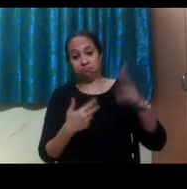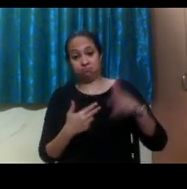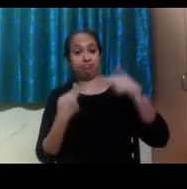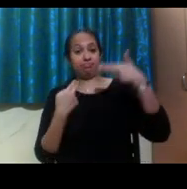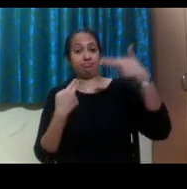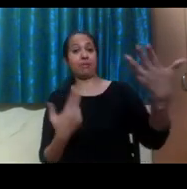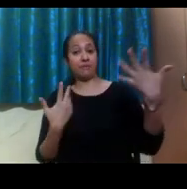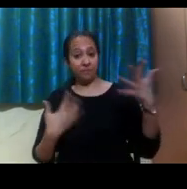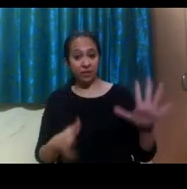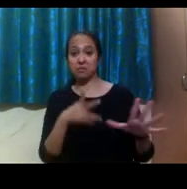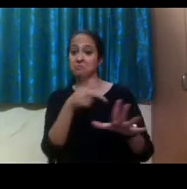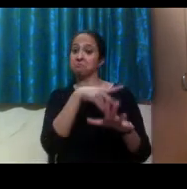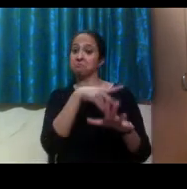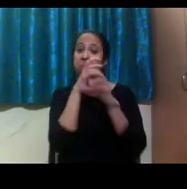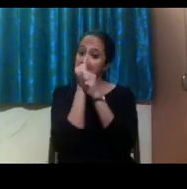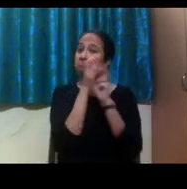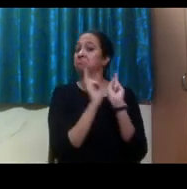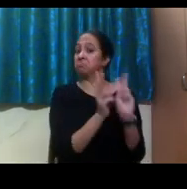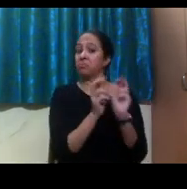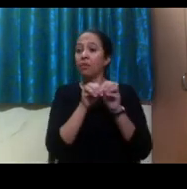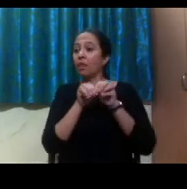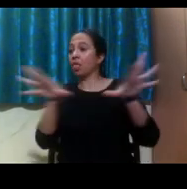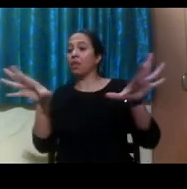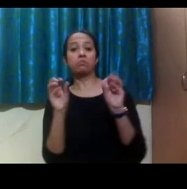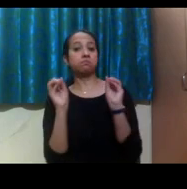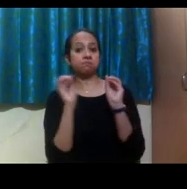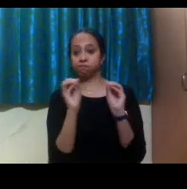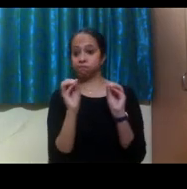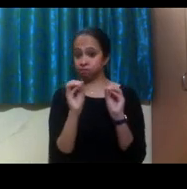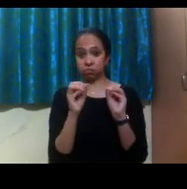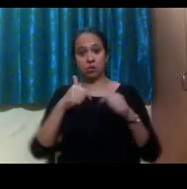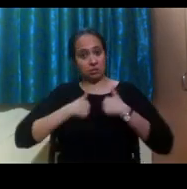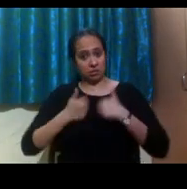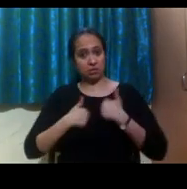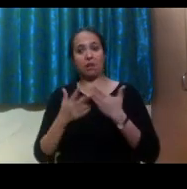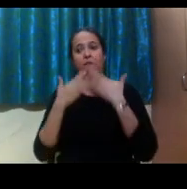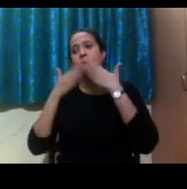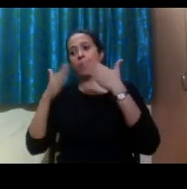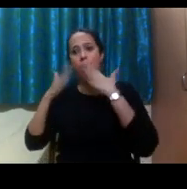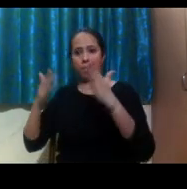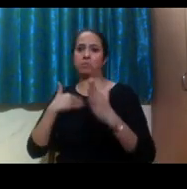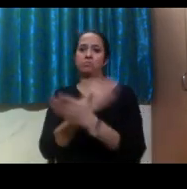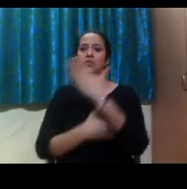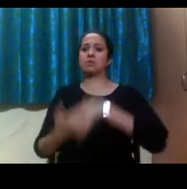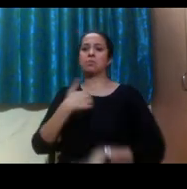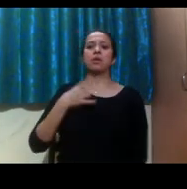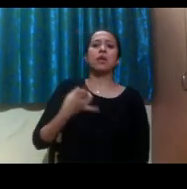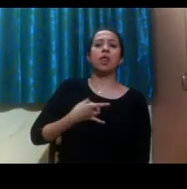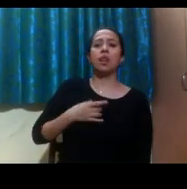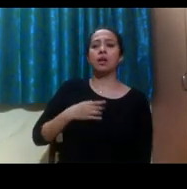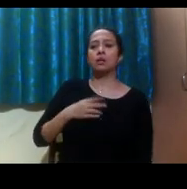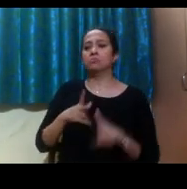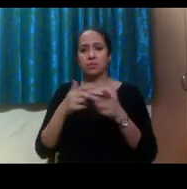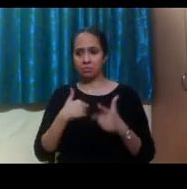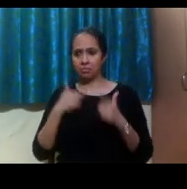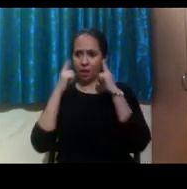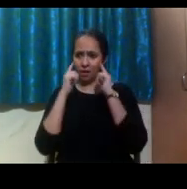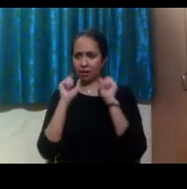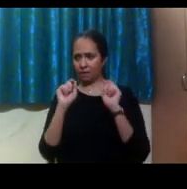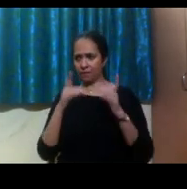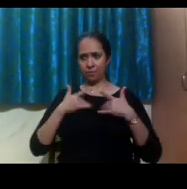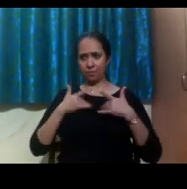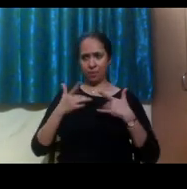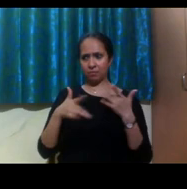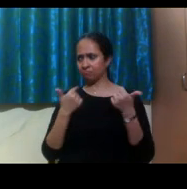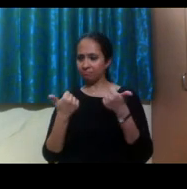not disclosed to everybody. I only disclosed my disability when I was comfortable too. And I really,